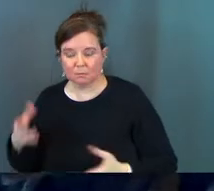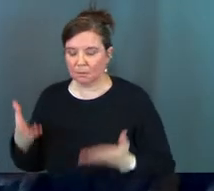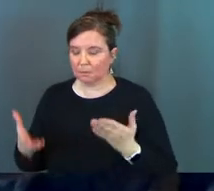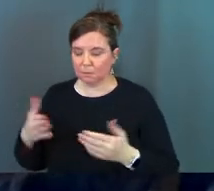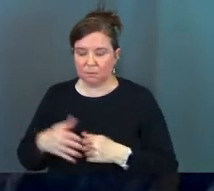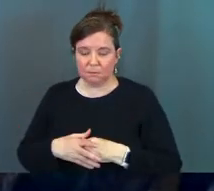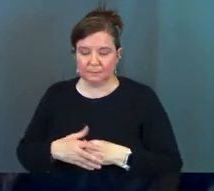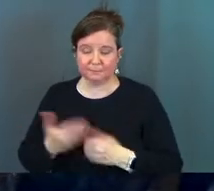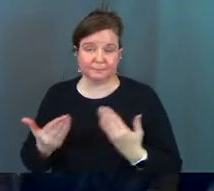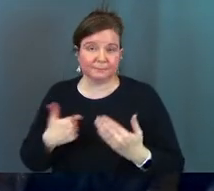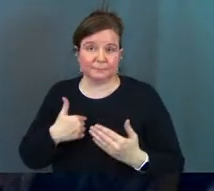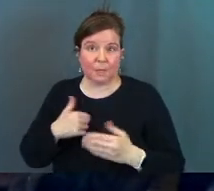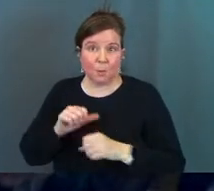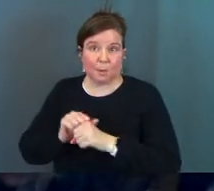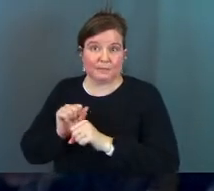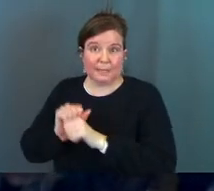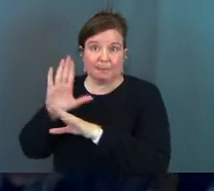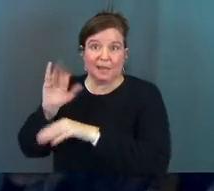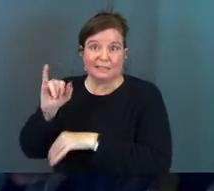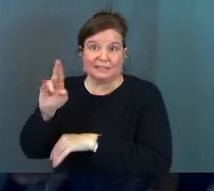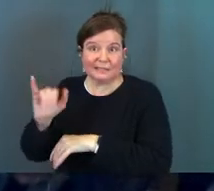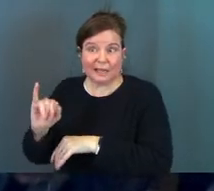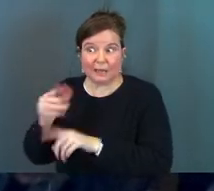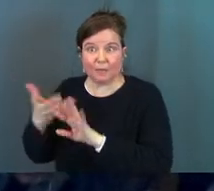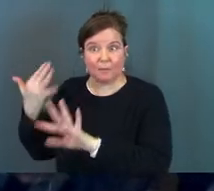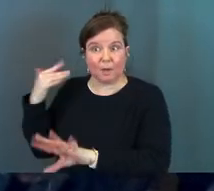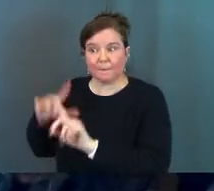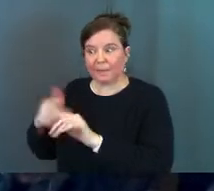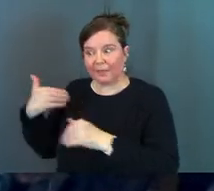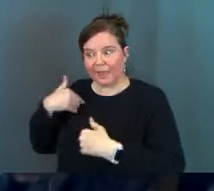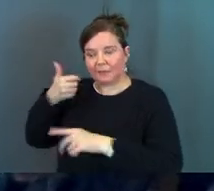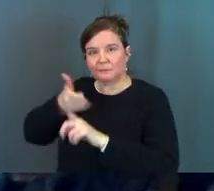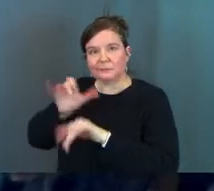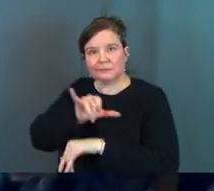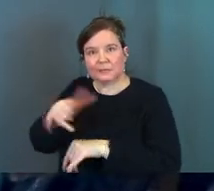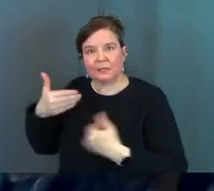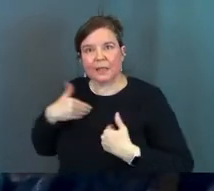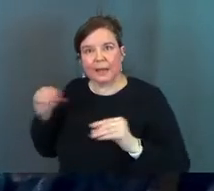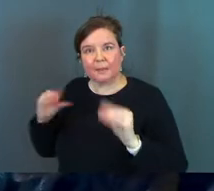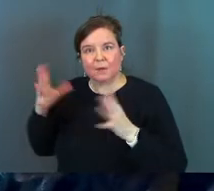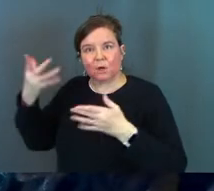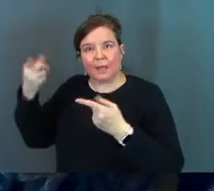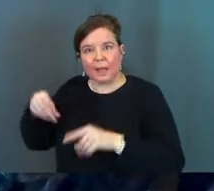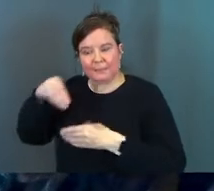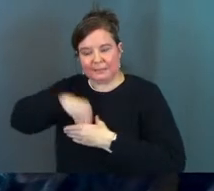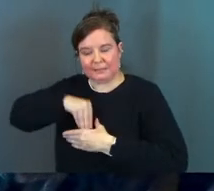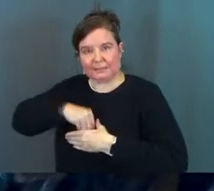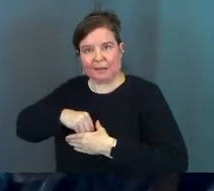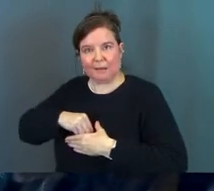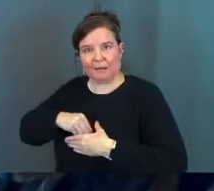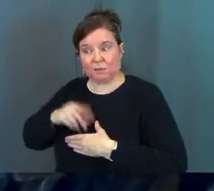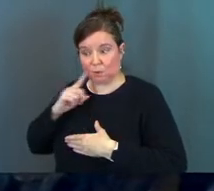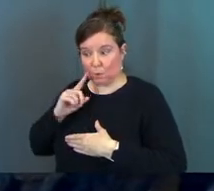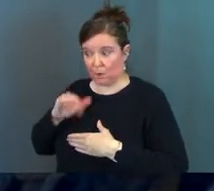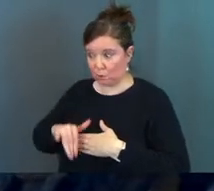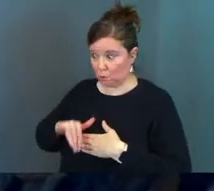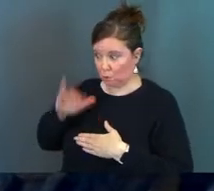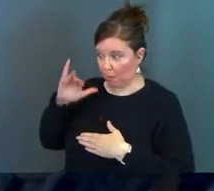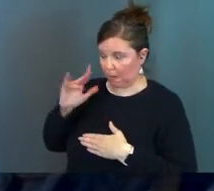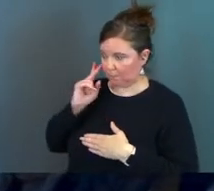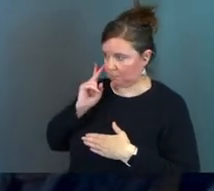maybe it wasn't Mount Sinai, but they had a miracle inside of them. And so when you grew up in their house,